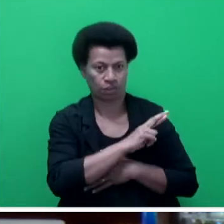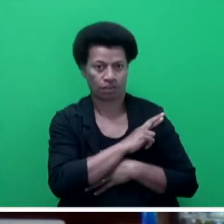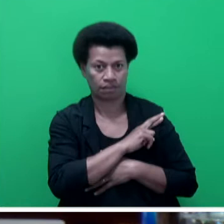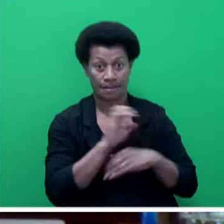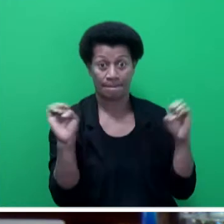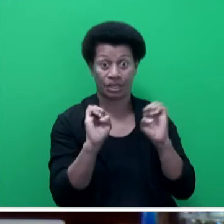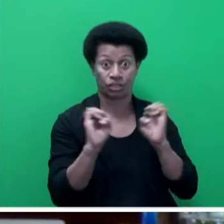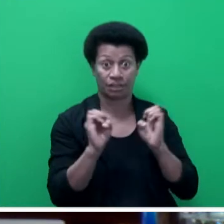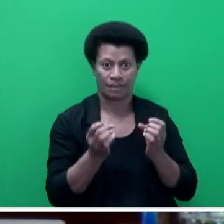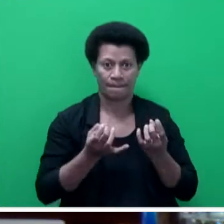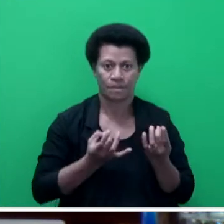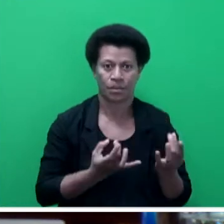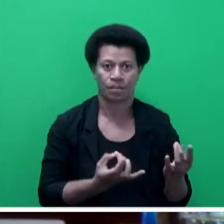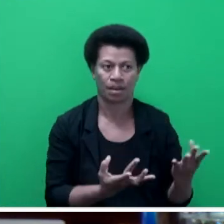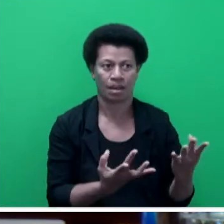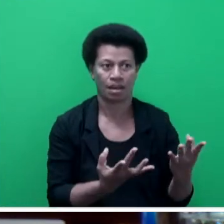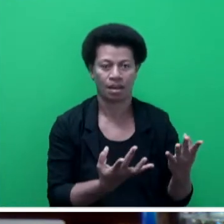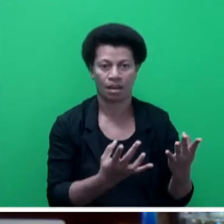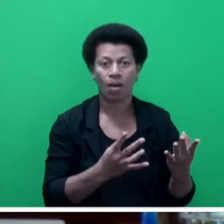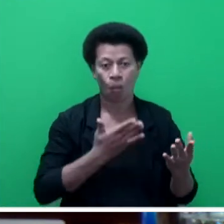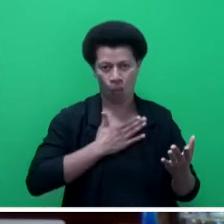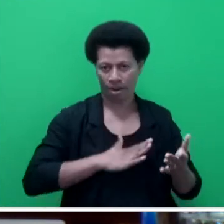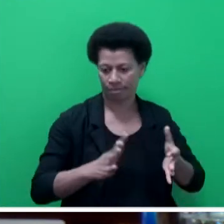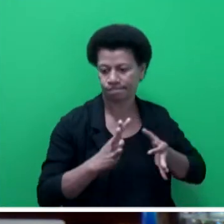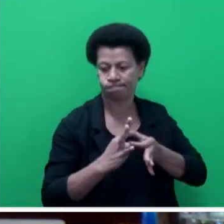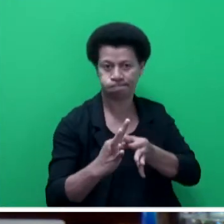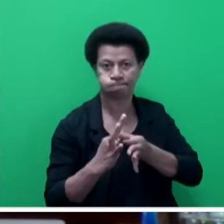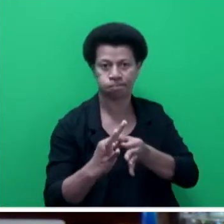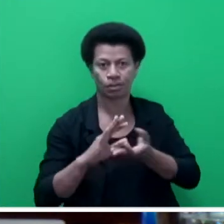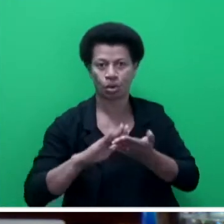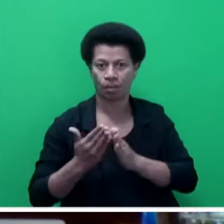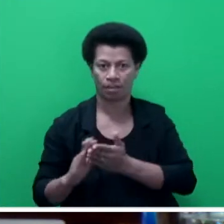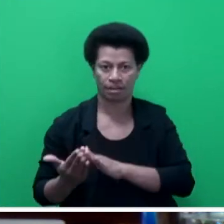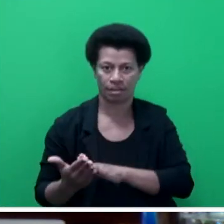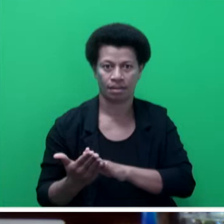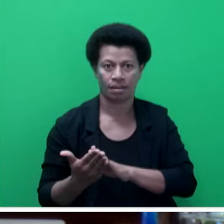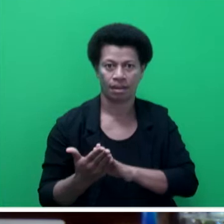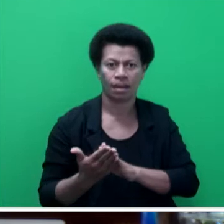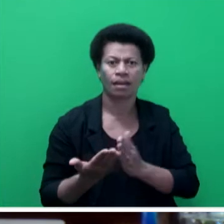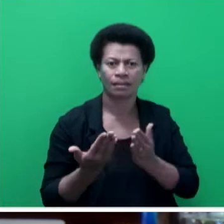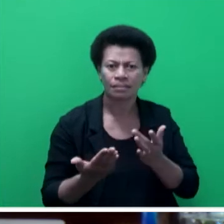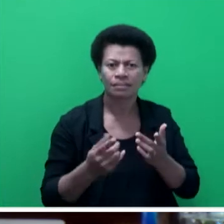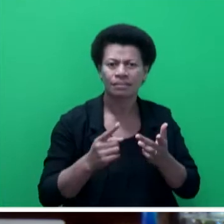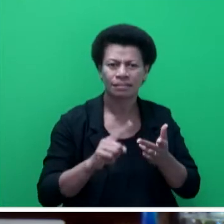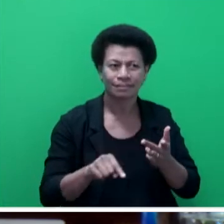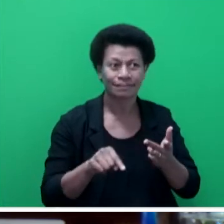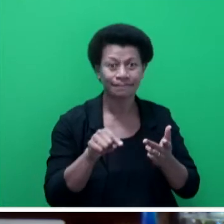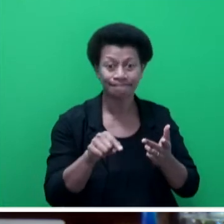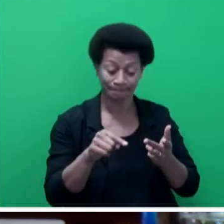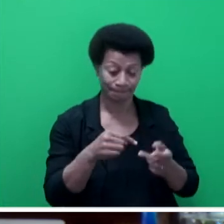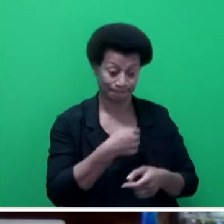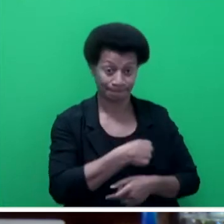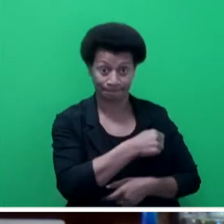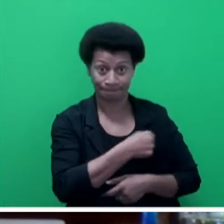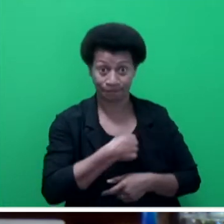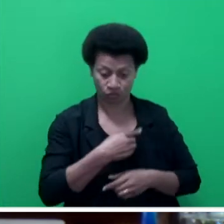We want to build connections with communities and explore the opportunities for a truly community-centred